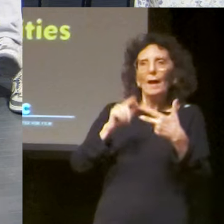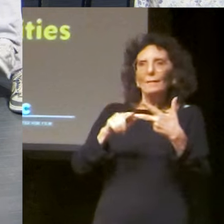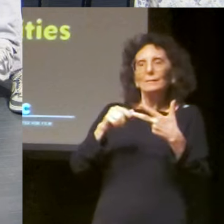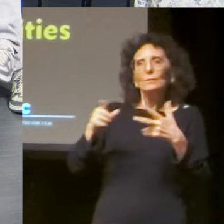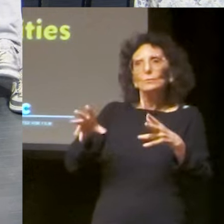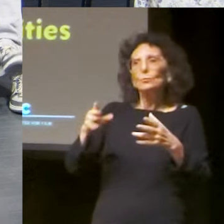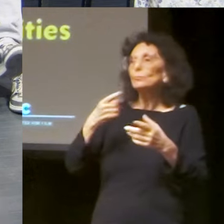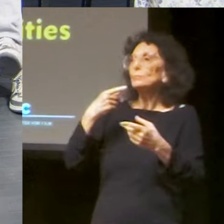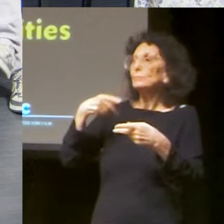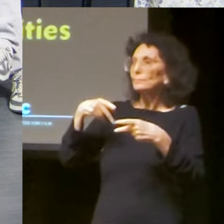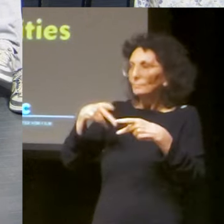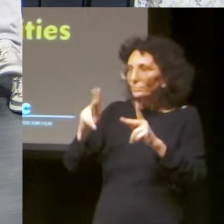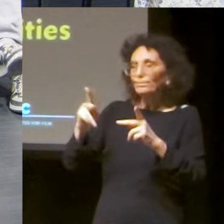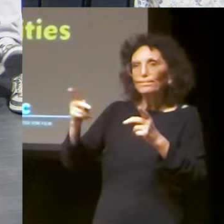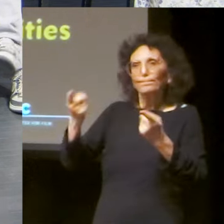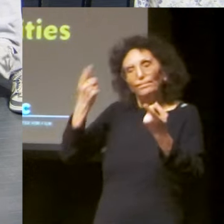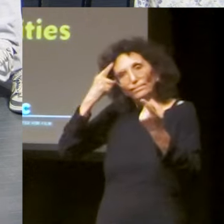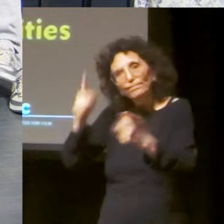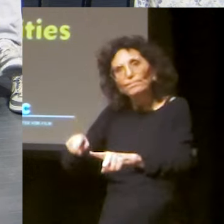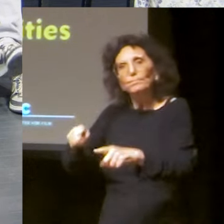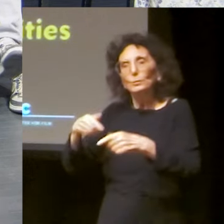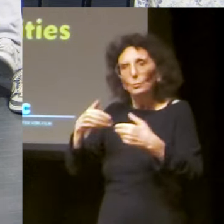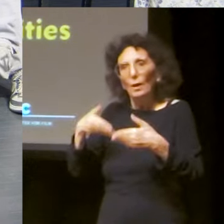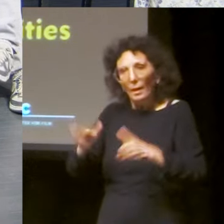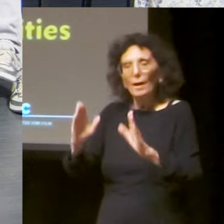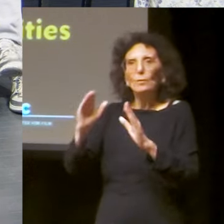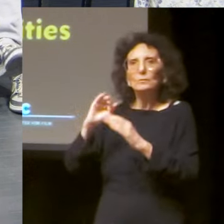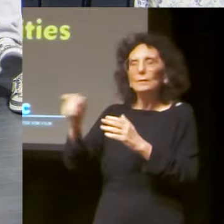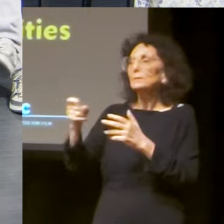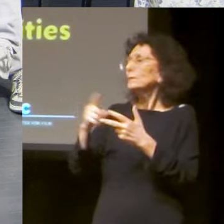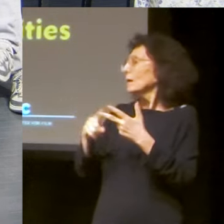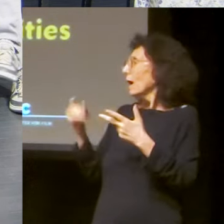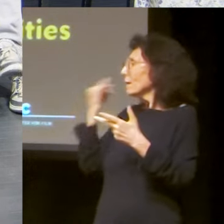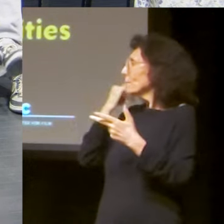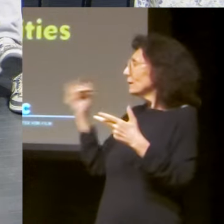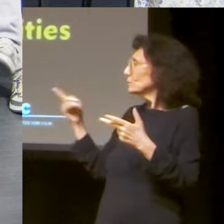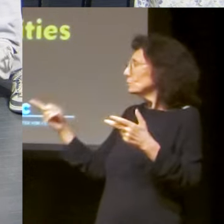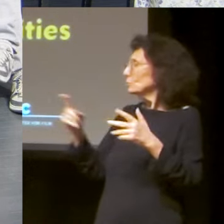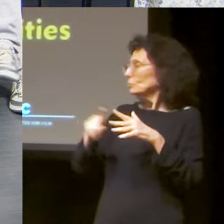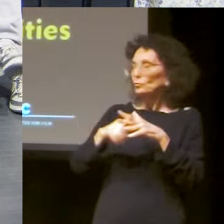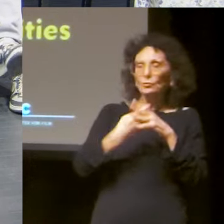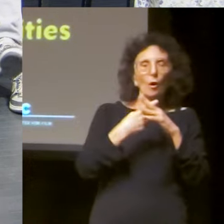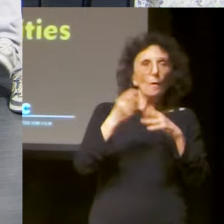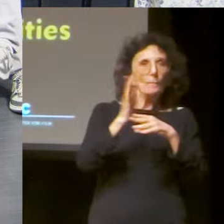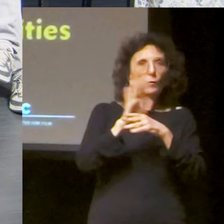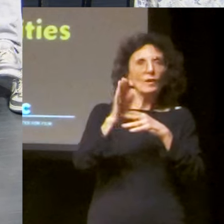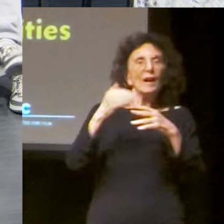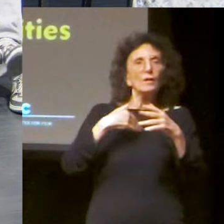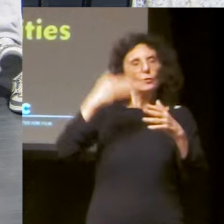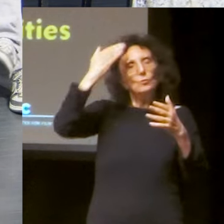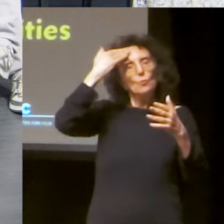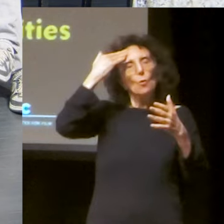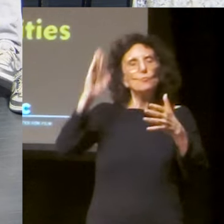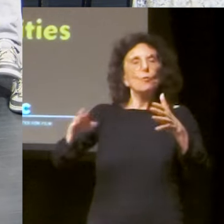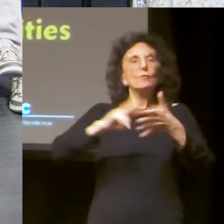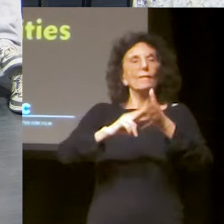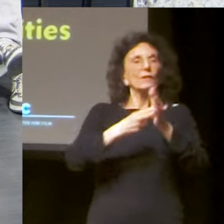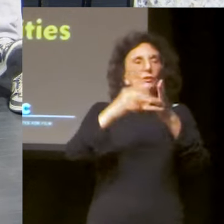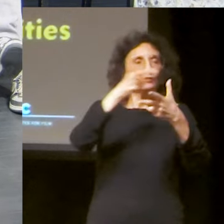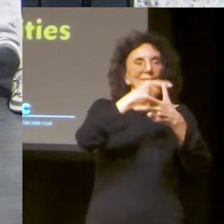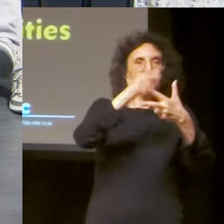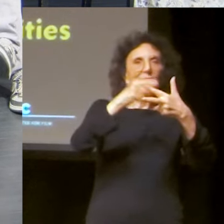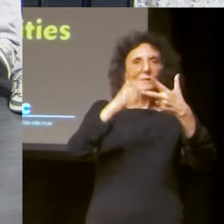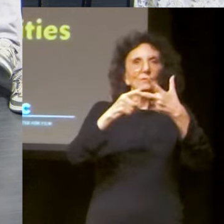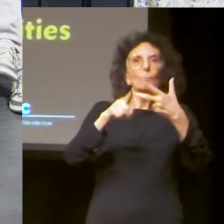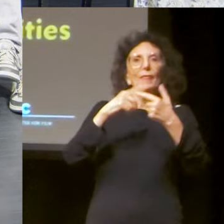changed for you. The concept of communication, agency, and consent. I imagine